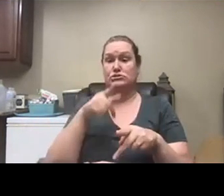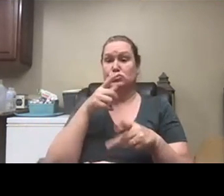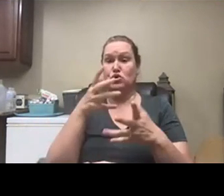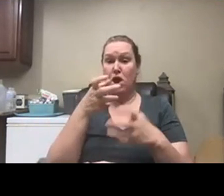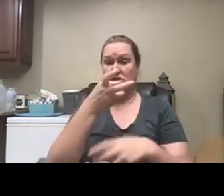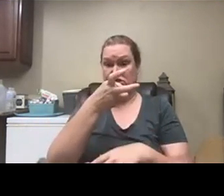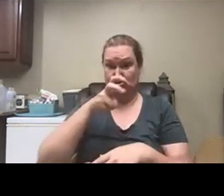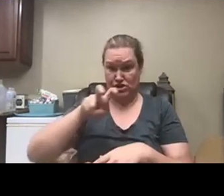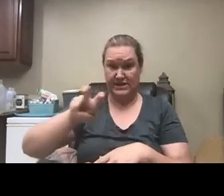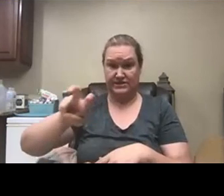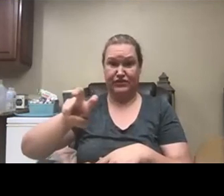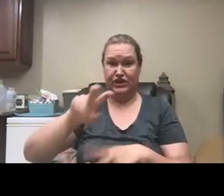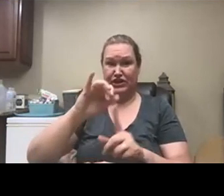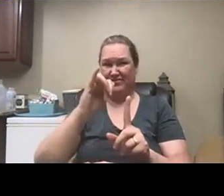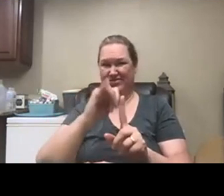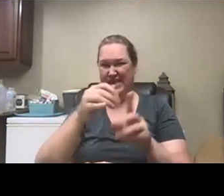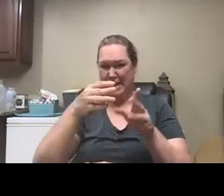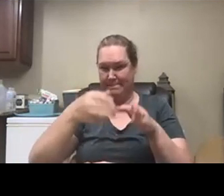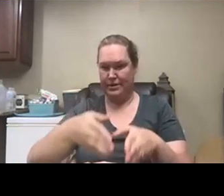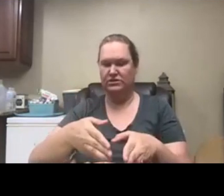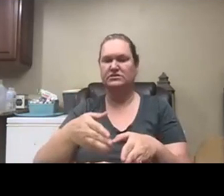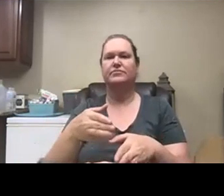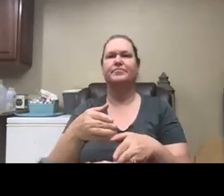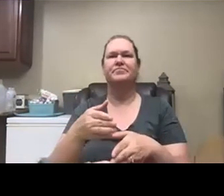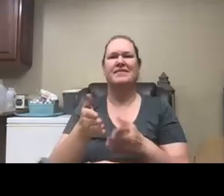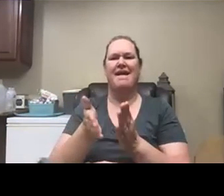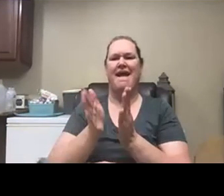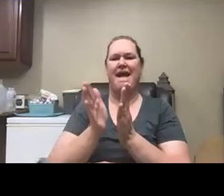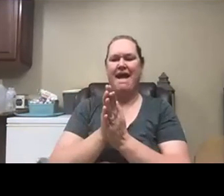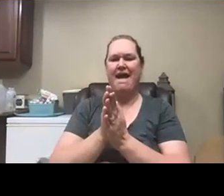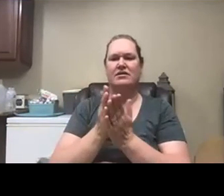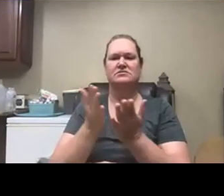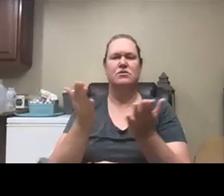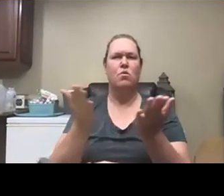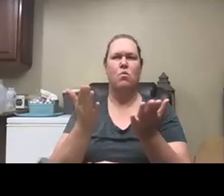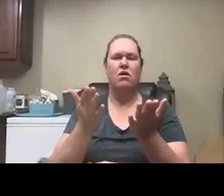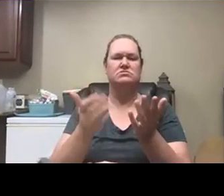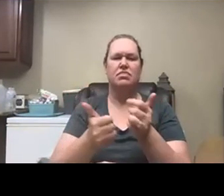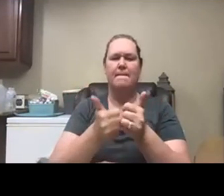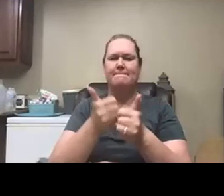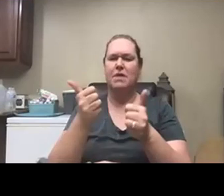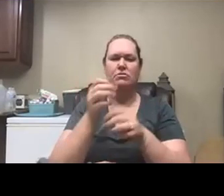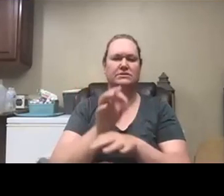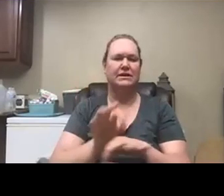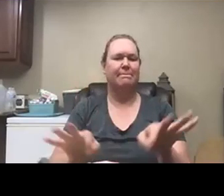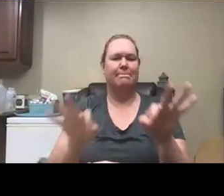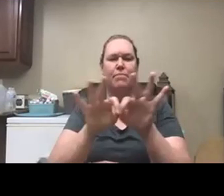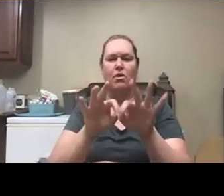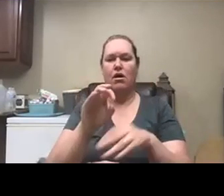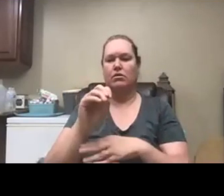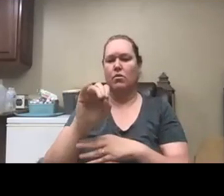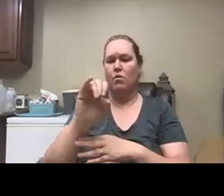so the person that wants to join our group